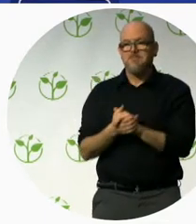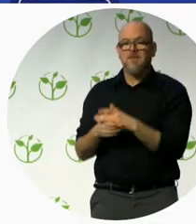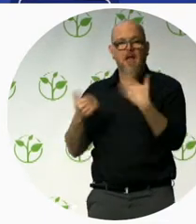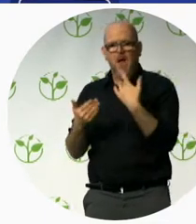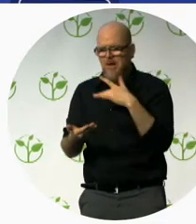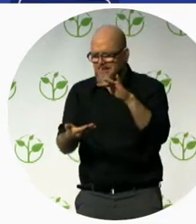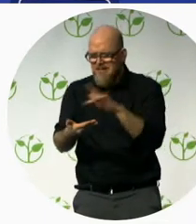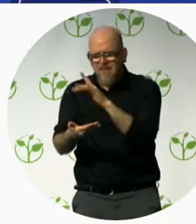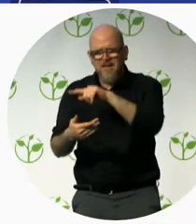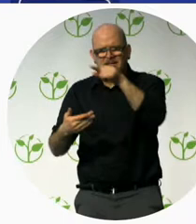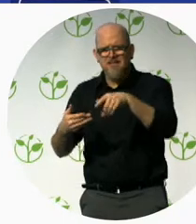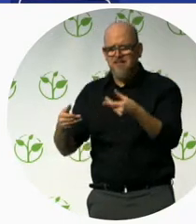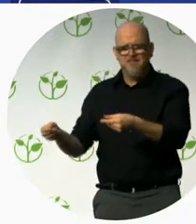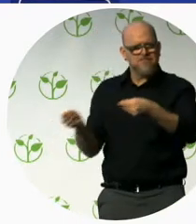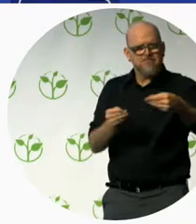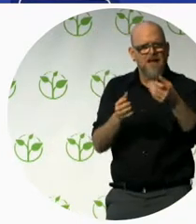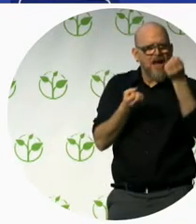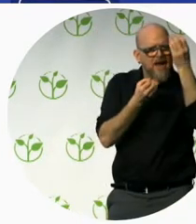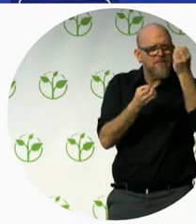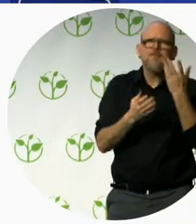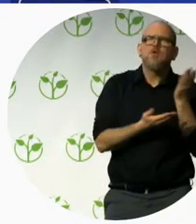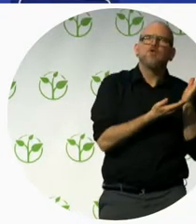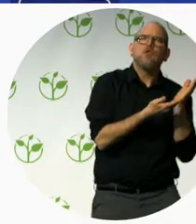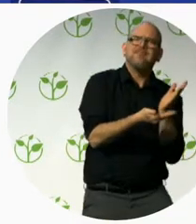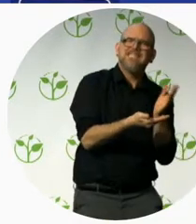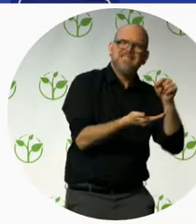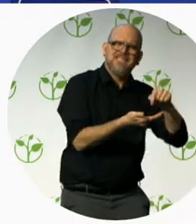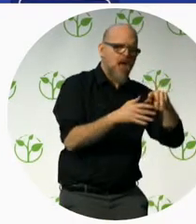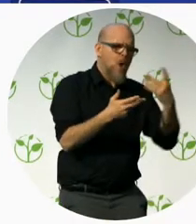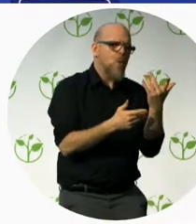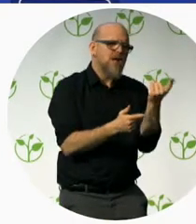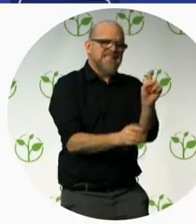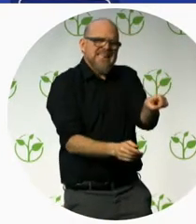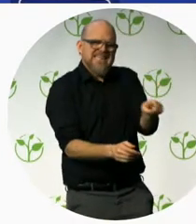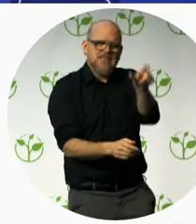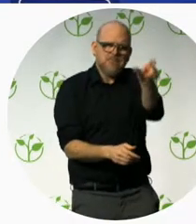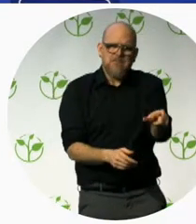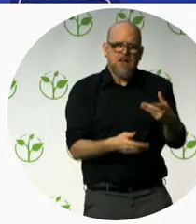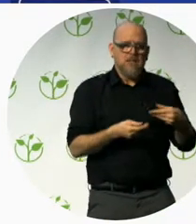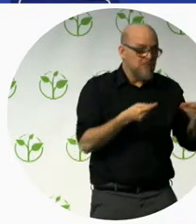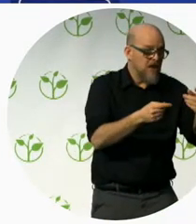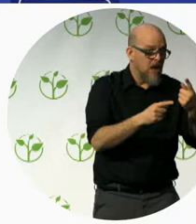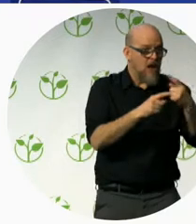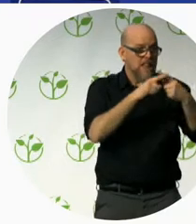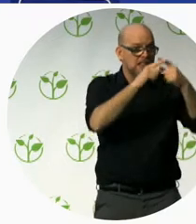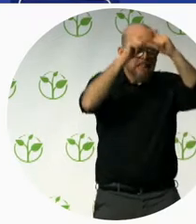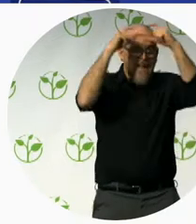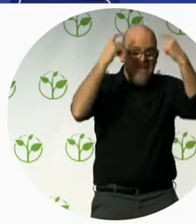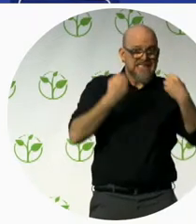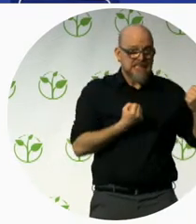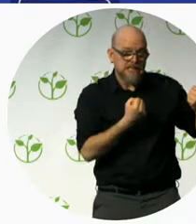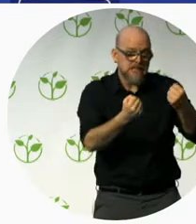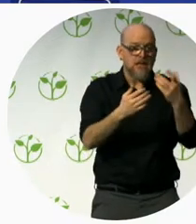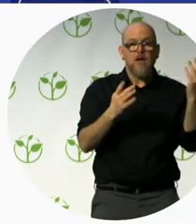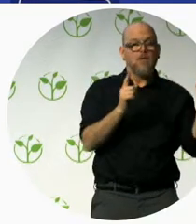seen many people that sit in a wheelchair and drive a car. But how are they closing the handicap toilet? No one could close the handicap